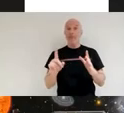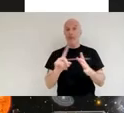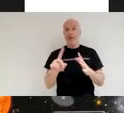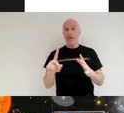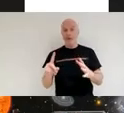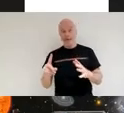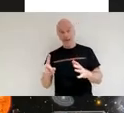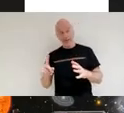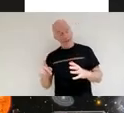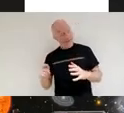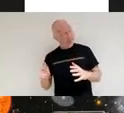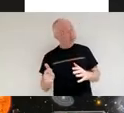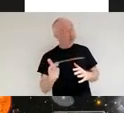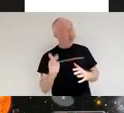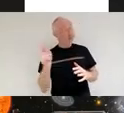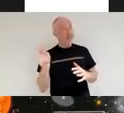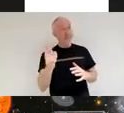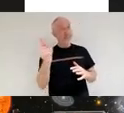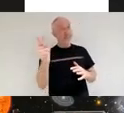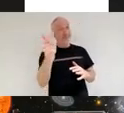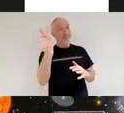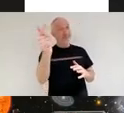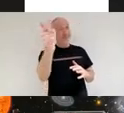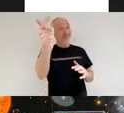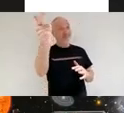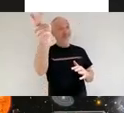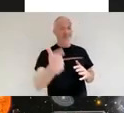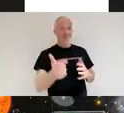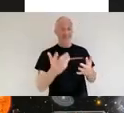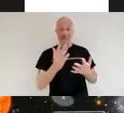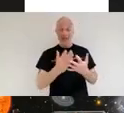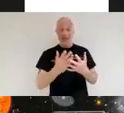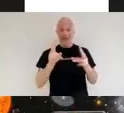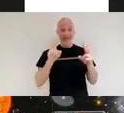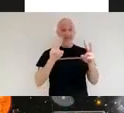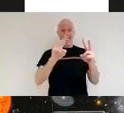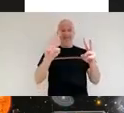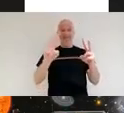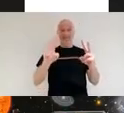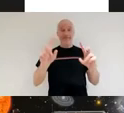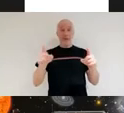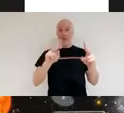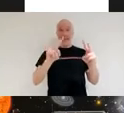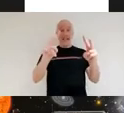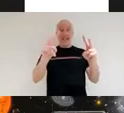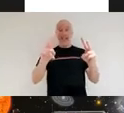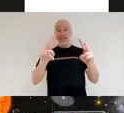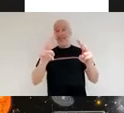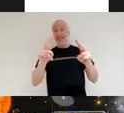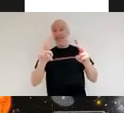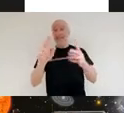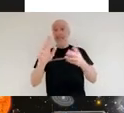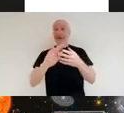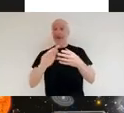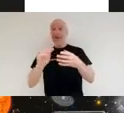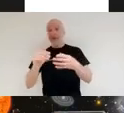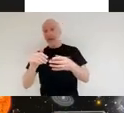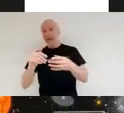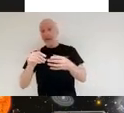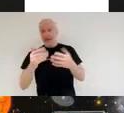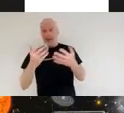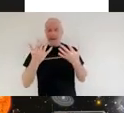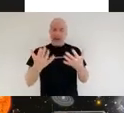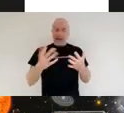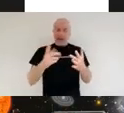have been shifted even out of the visible spectrum and into the infrared using optical telescopes we